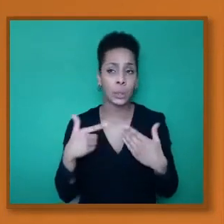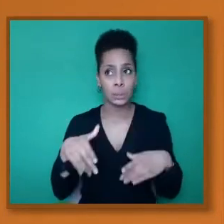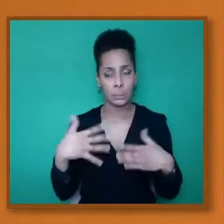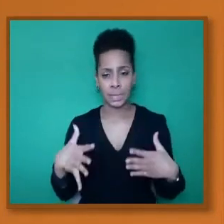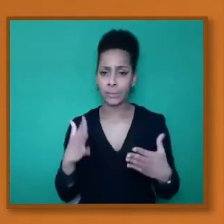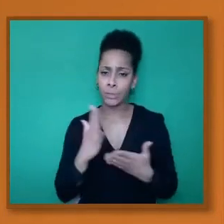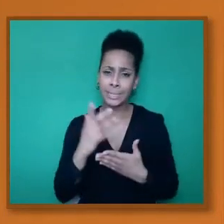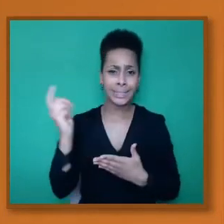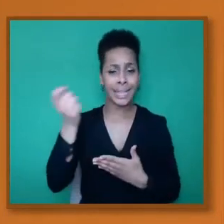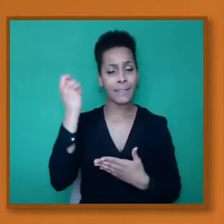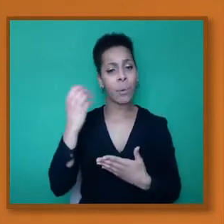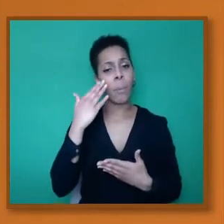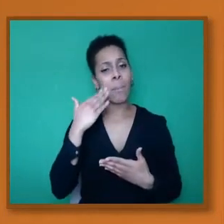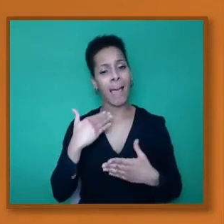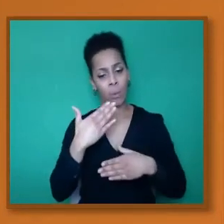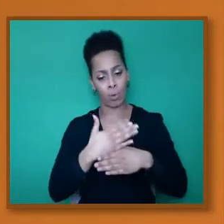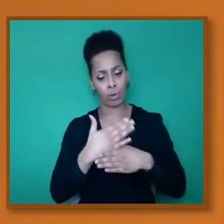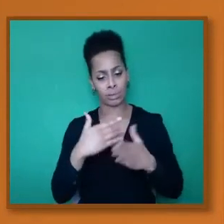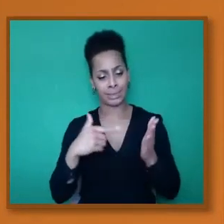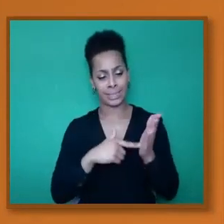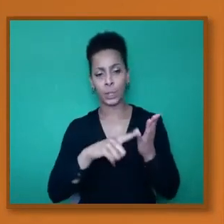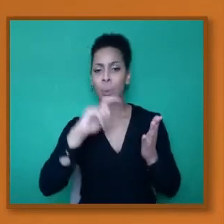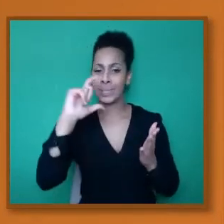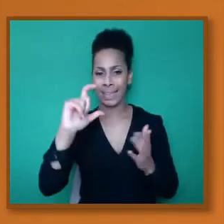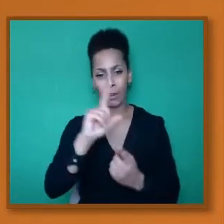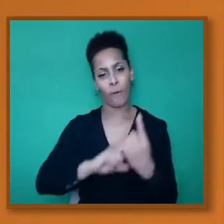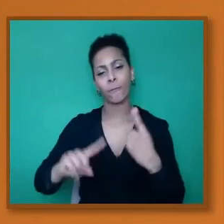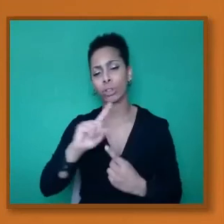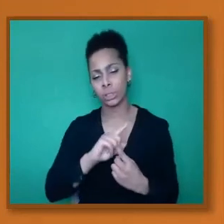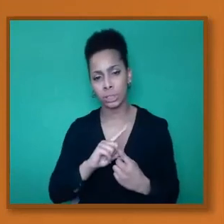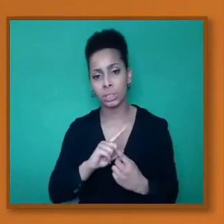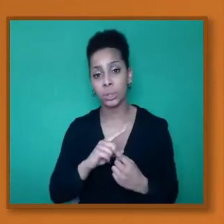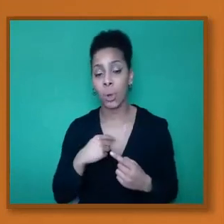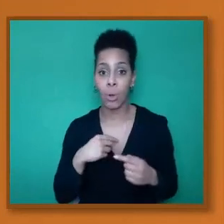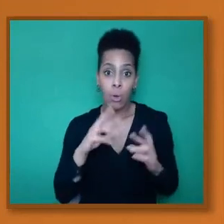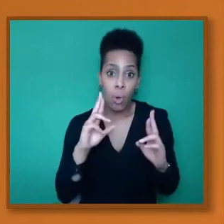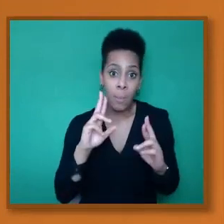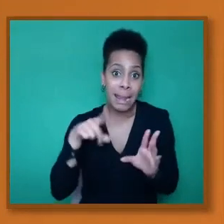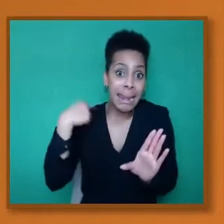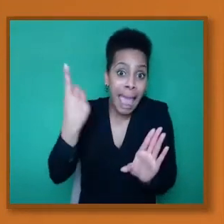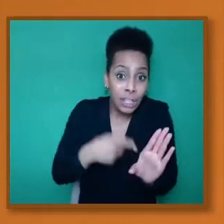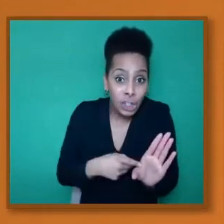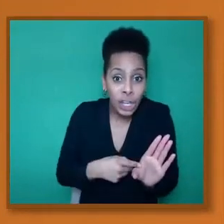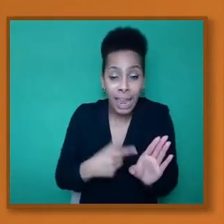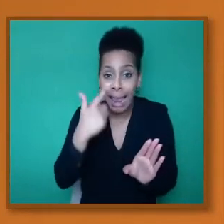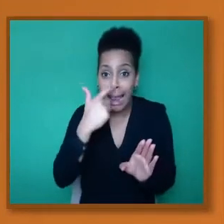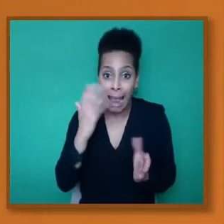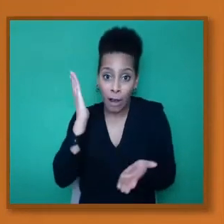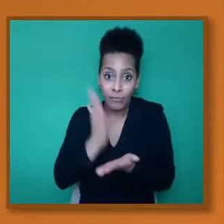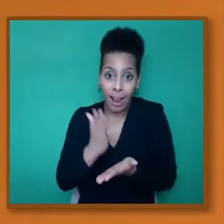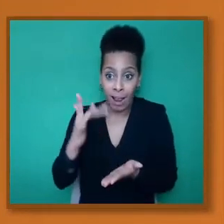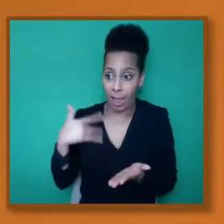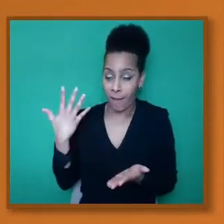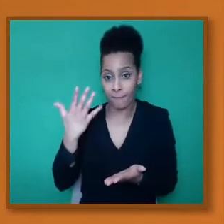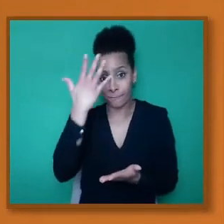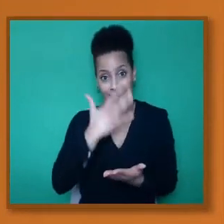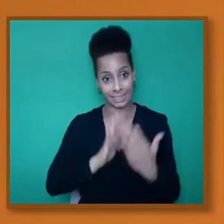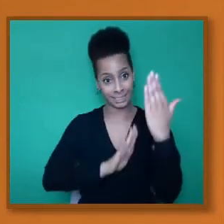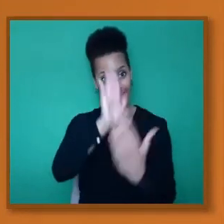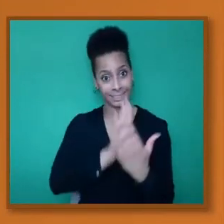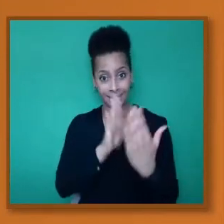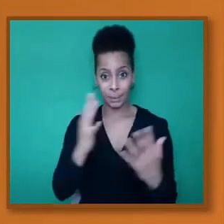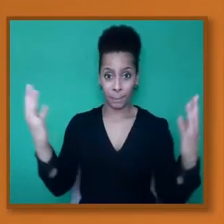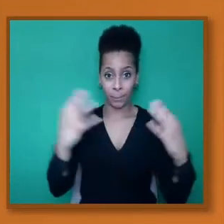conference and we hope that next year we will be able to do it physically in person but if not we will